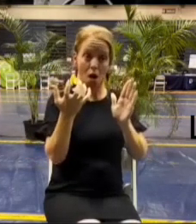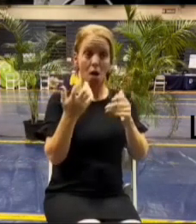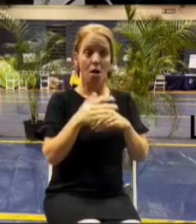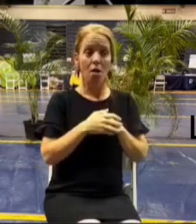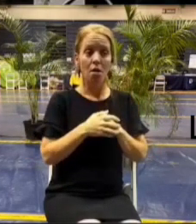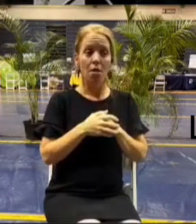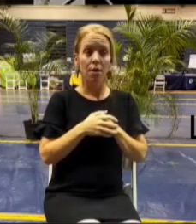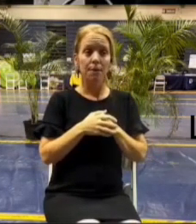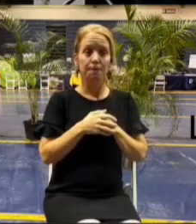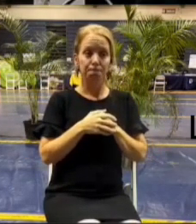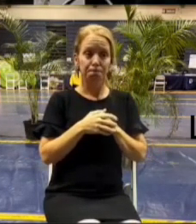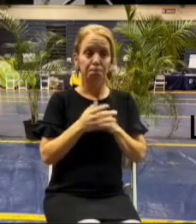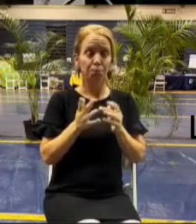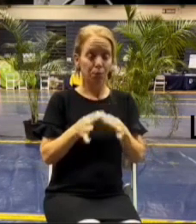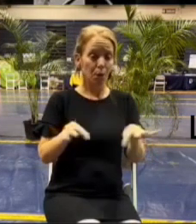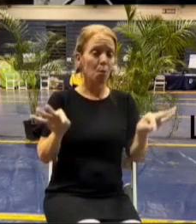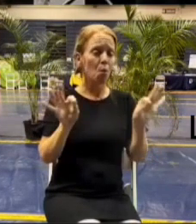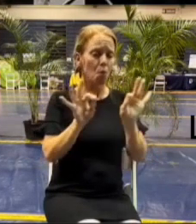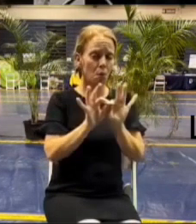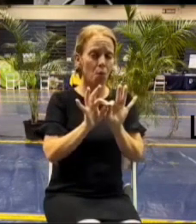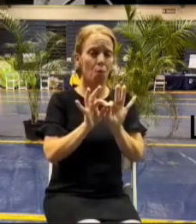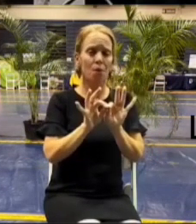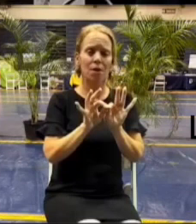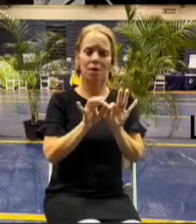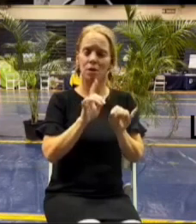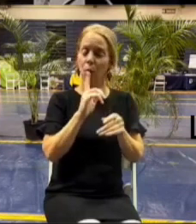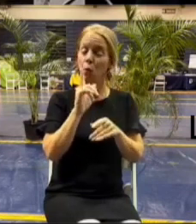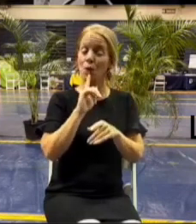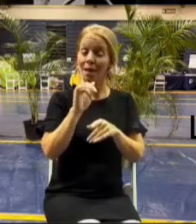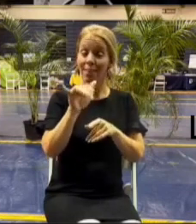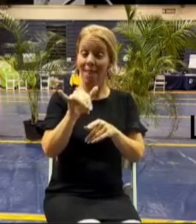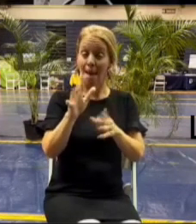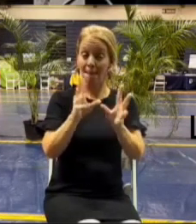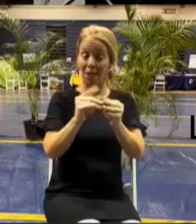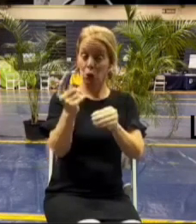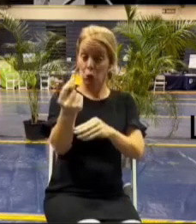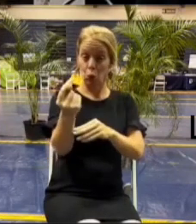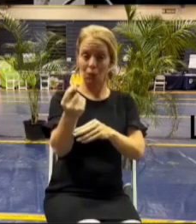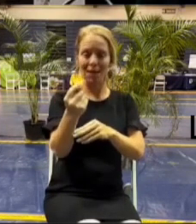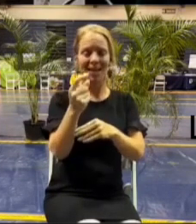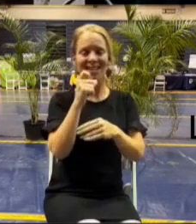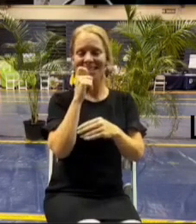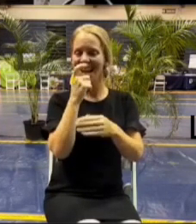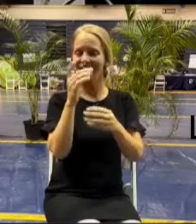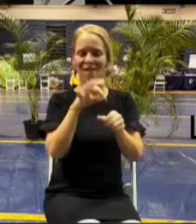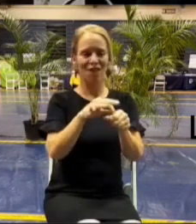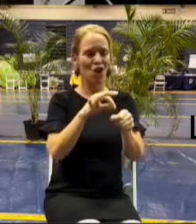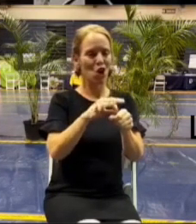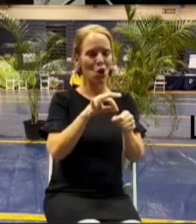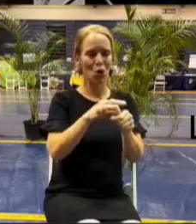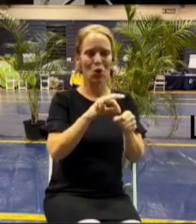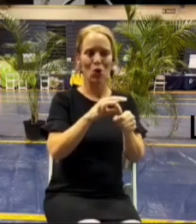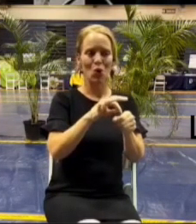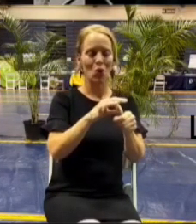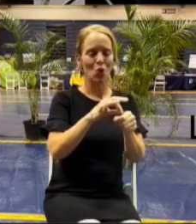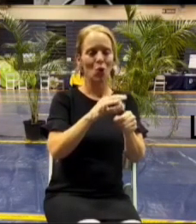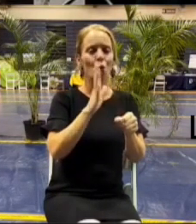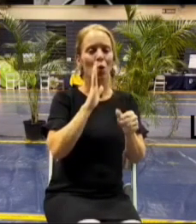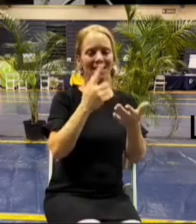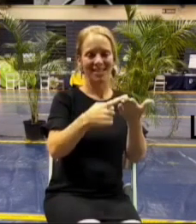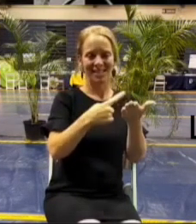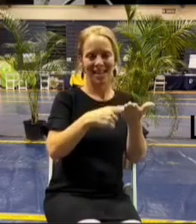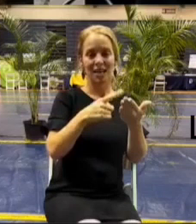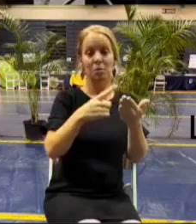um and there won't be any voting on tuesday it's more discussion the voting will happen next week